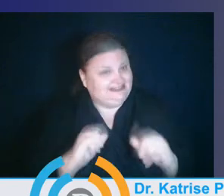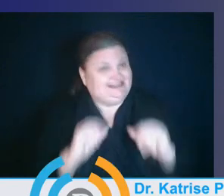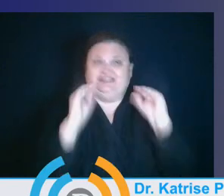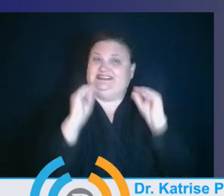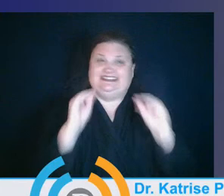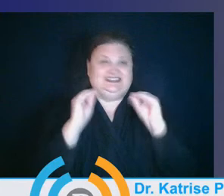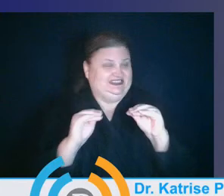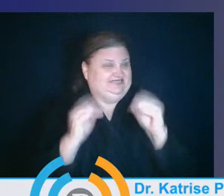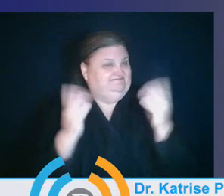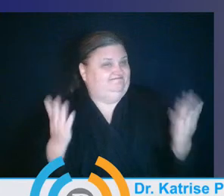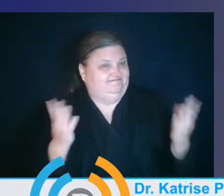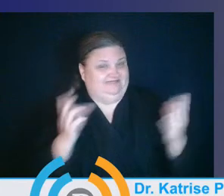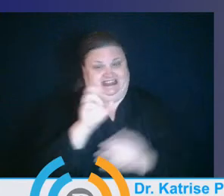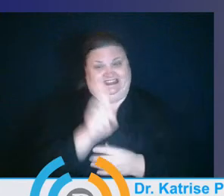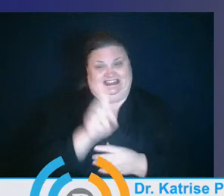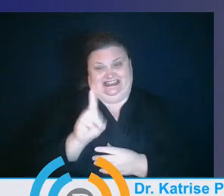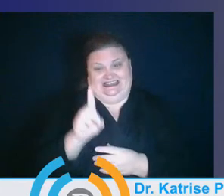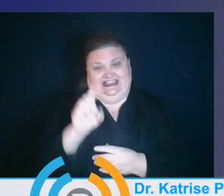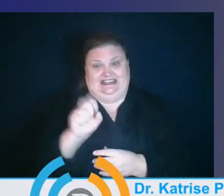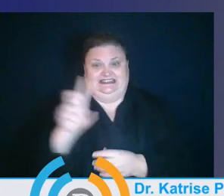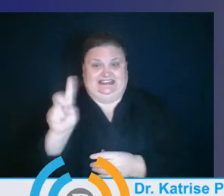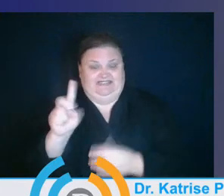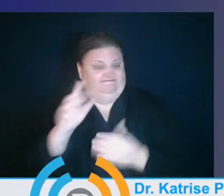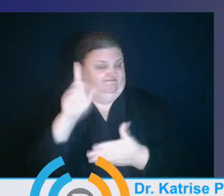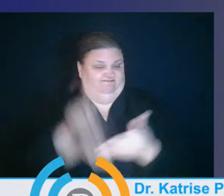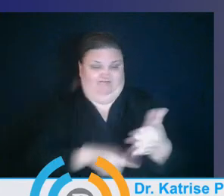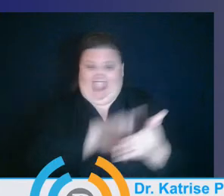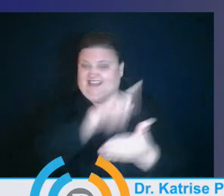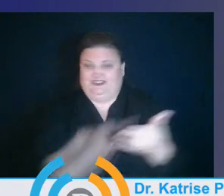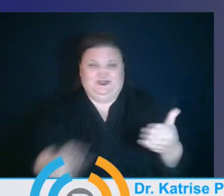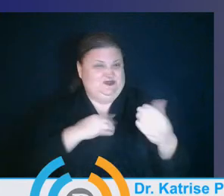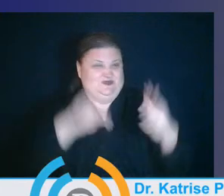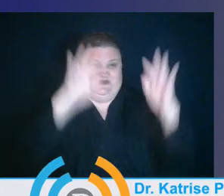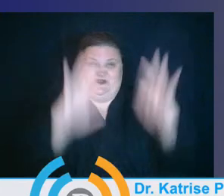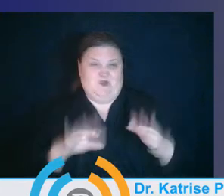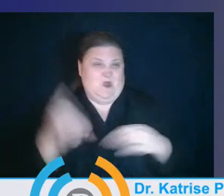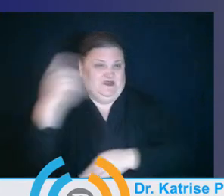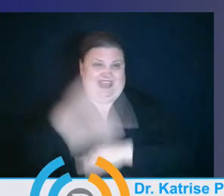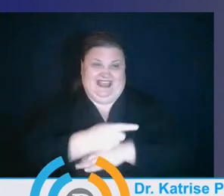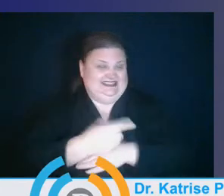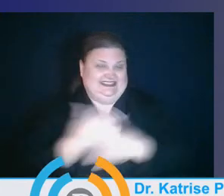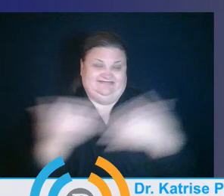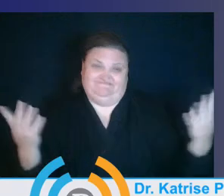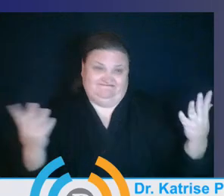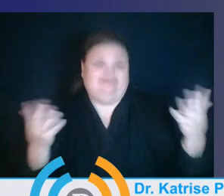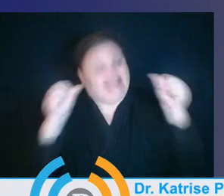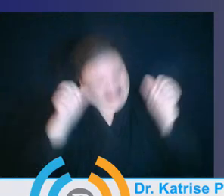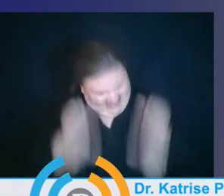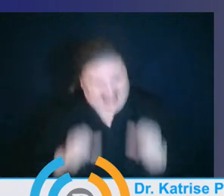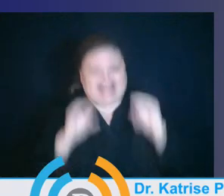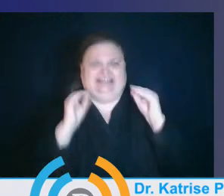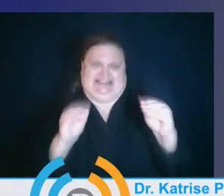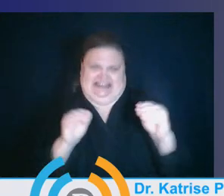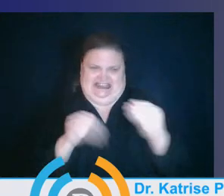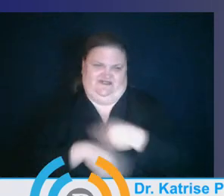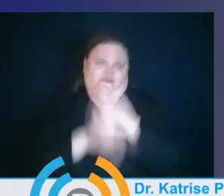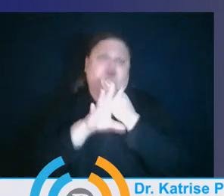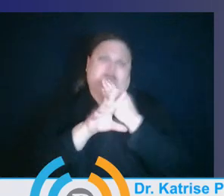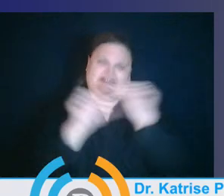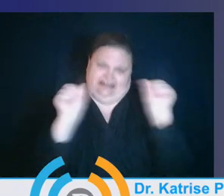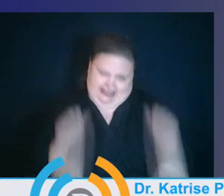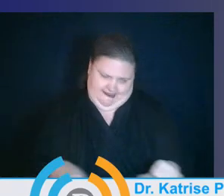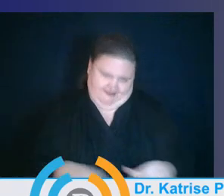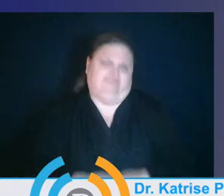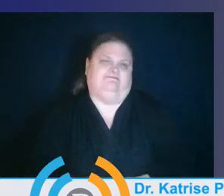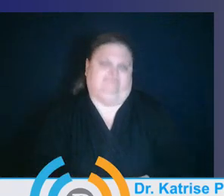GBSD. No more snow days. This is what it is because we can deliver instruction digitally. And so